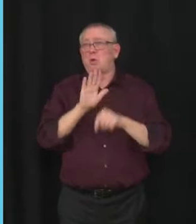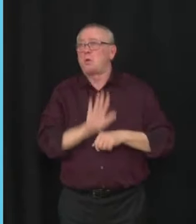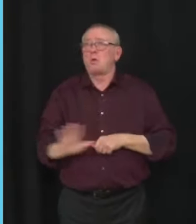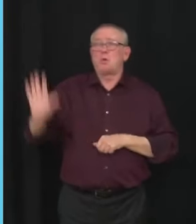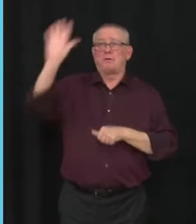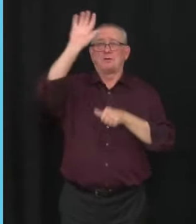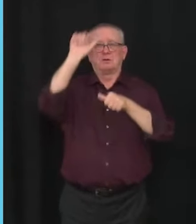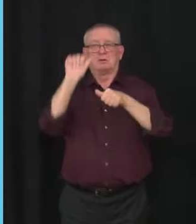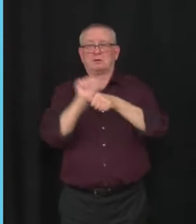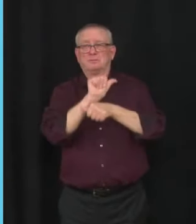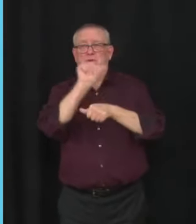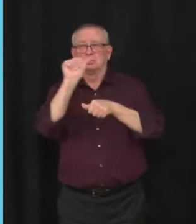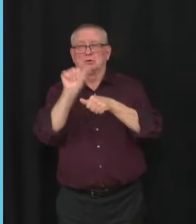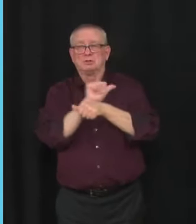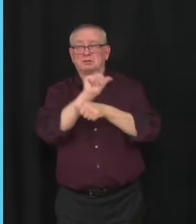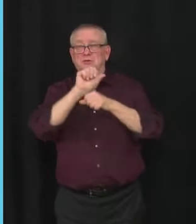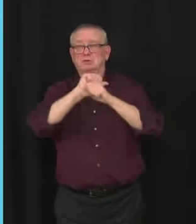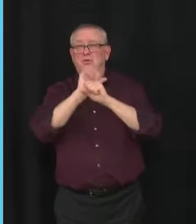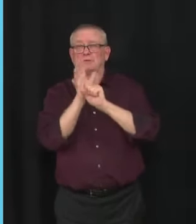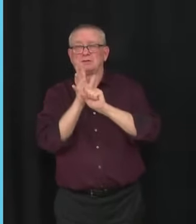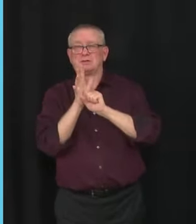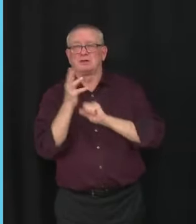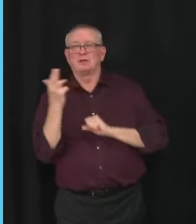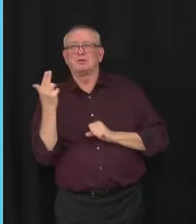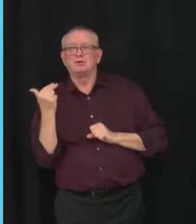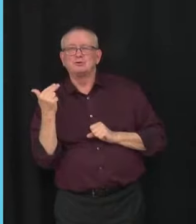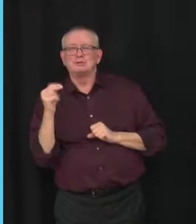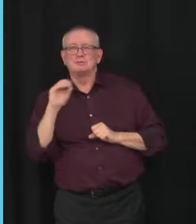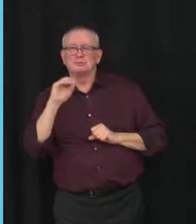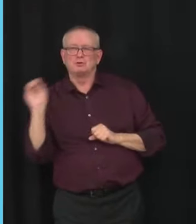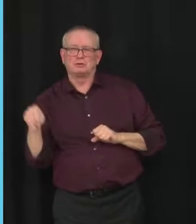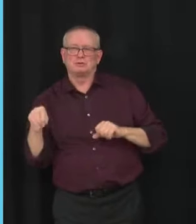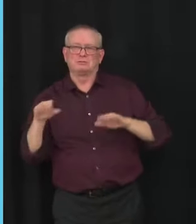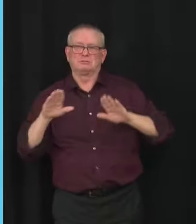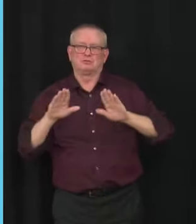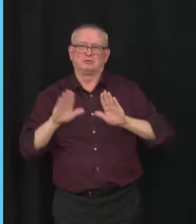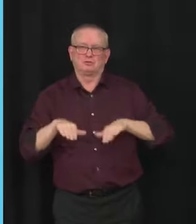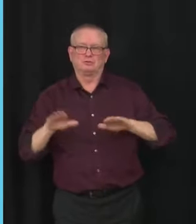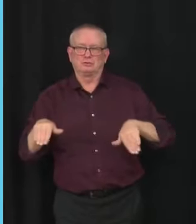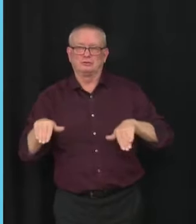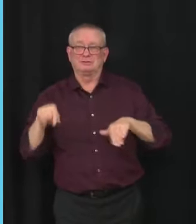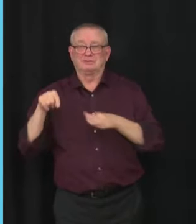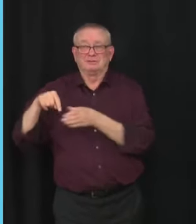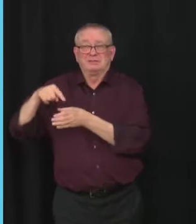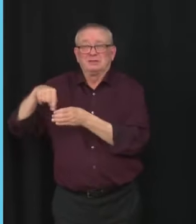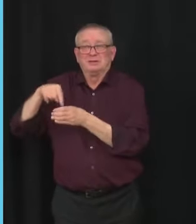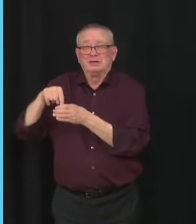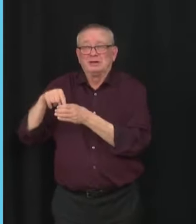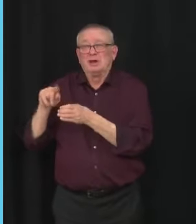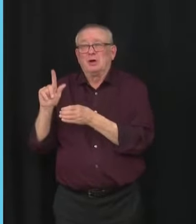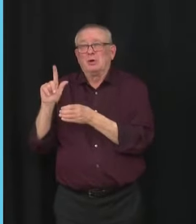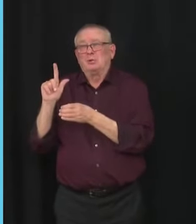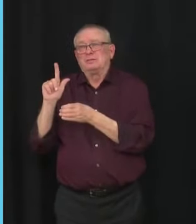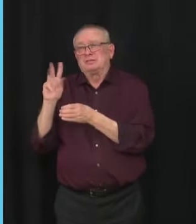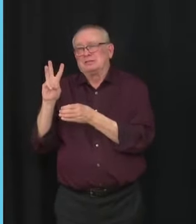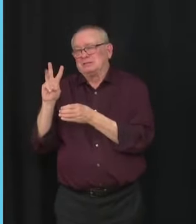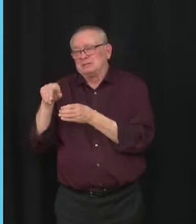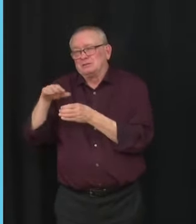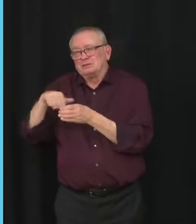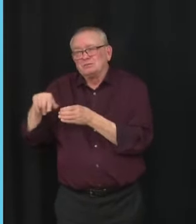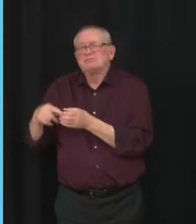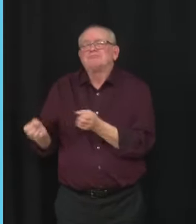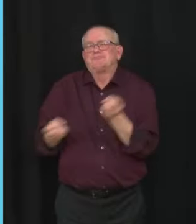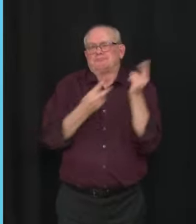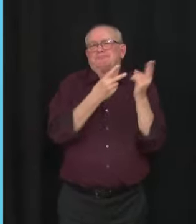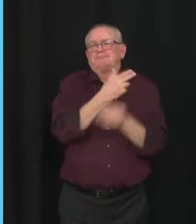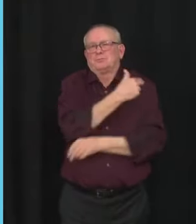aged five to 11, and in that time period, 26 were hospitalized, including three in the ICU. As